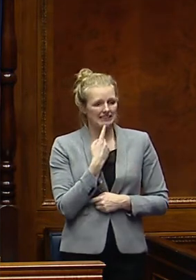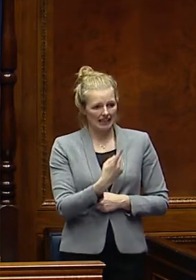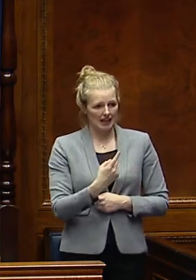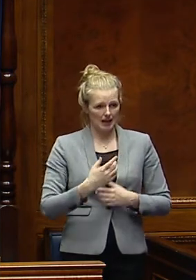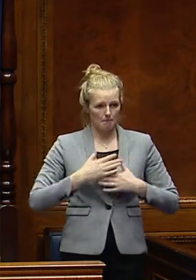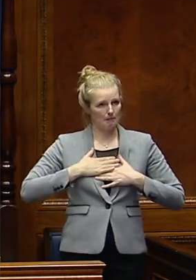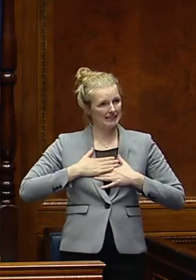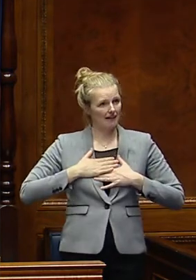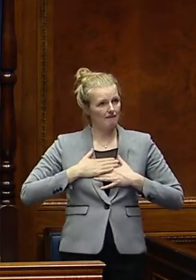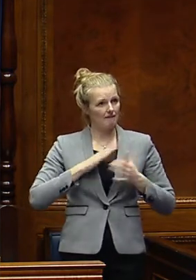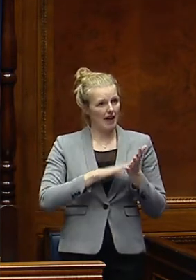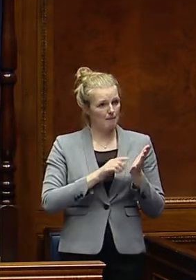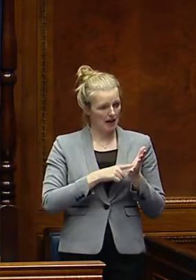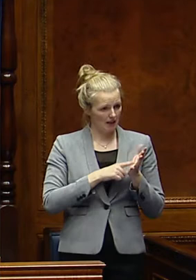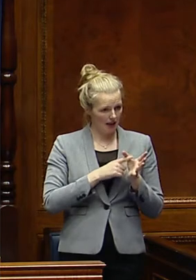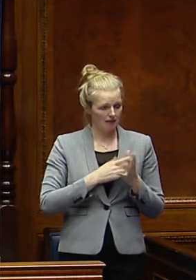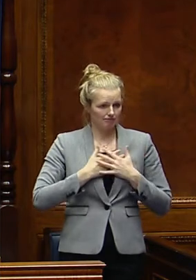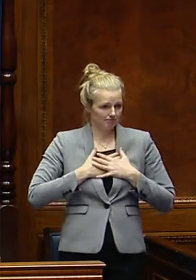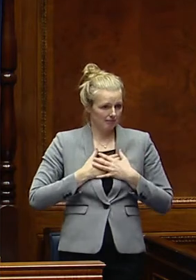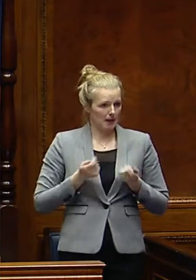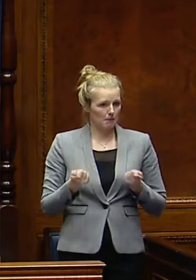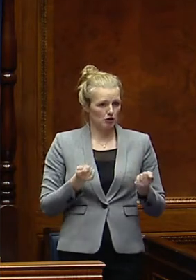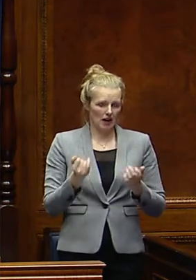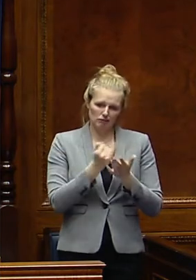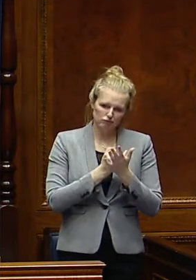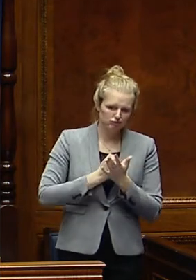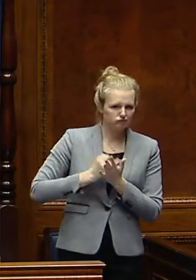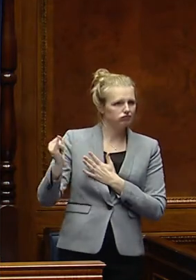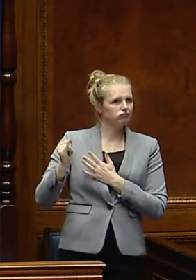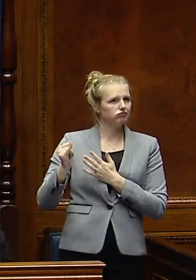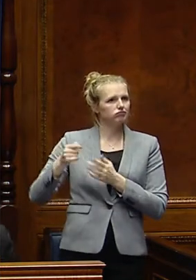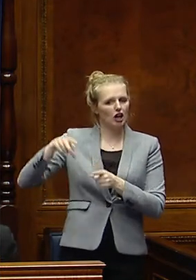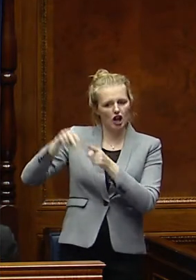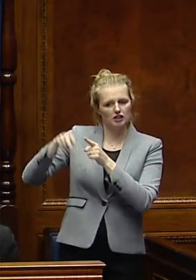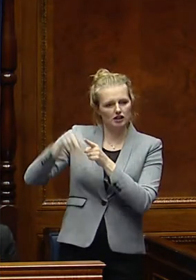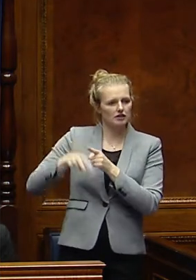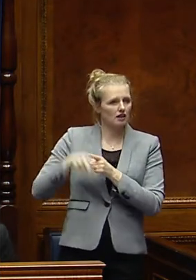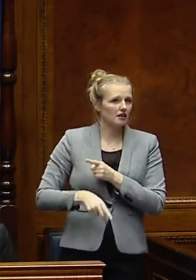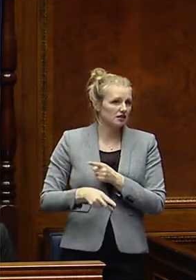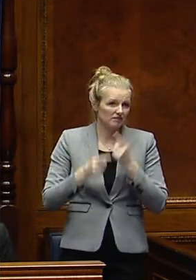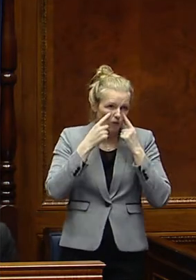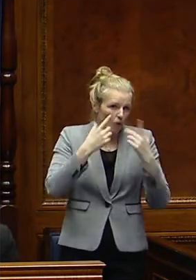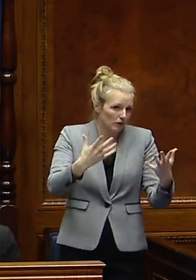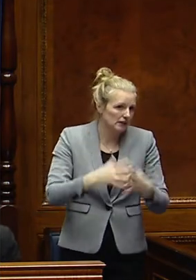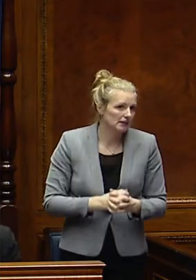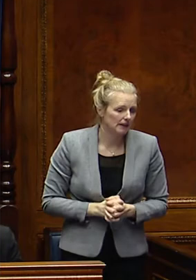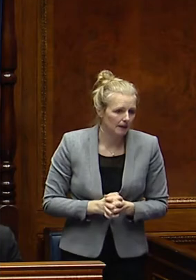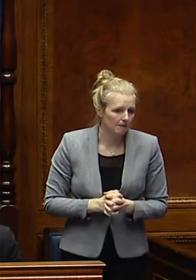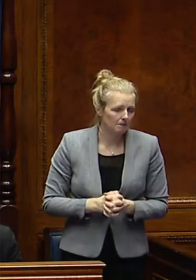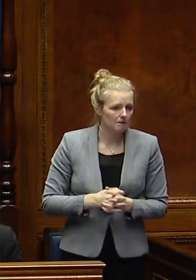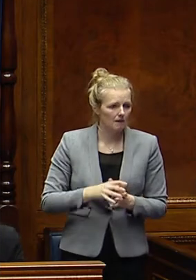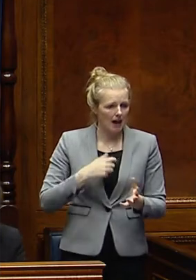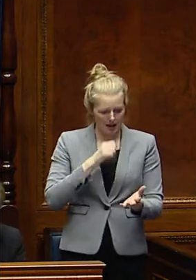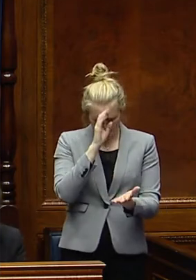individual, as an MLN, indeed as a Minister, I am opposed to austerity. That will come as no surprise to anyone. I do